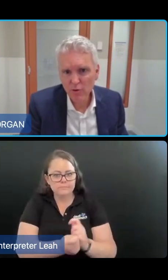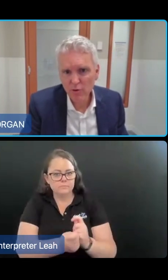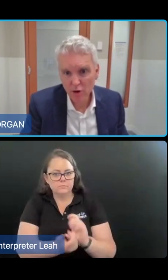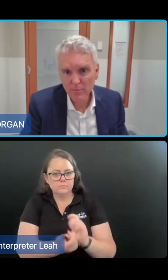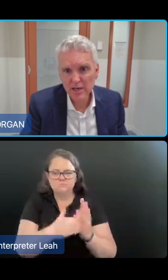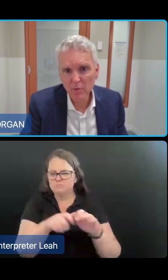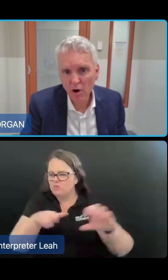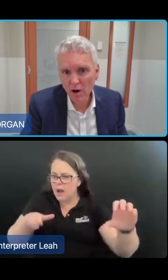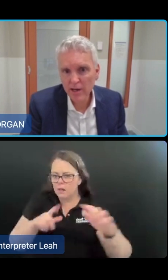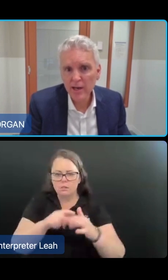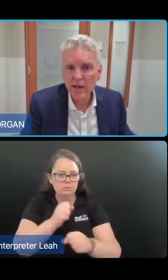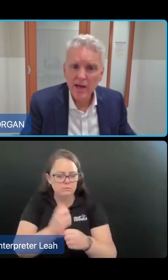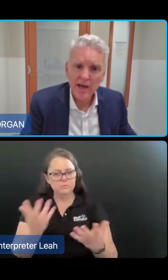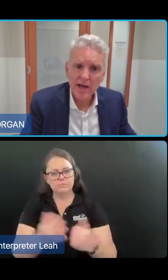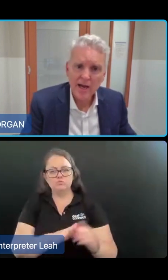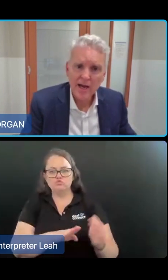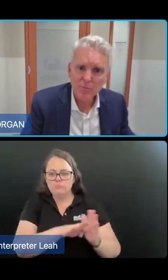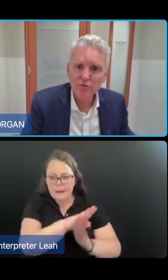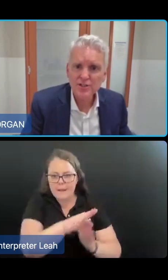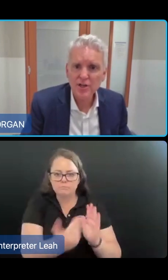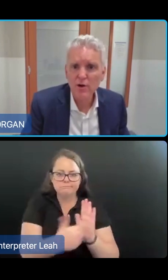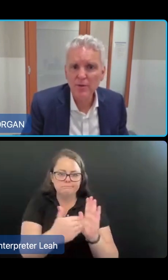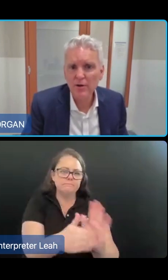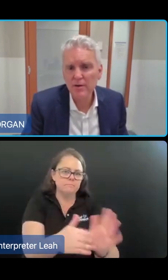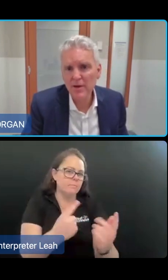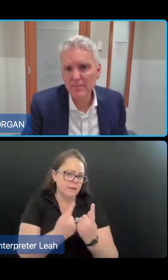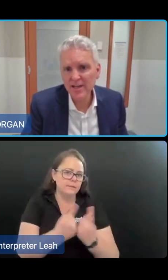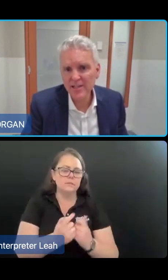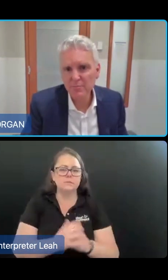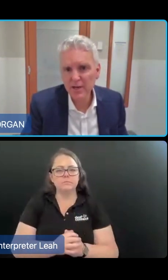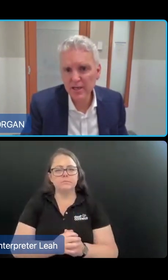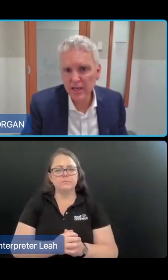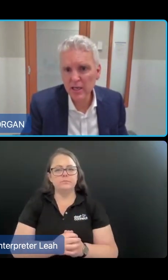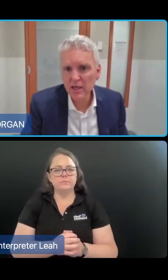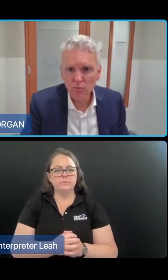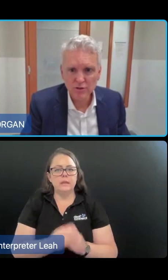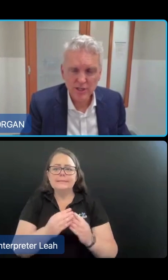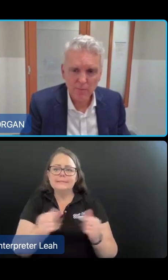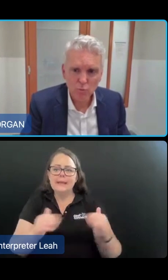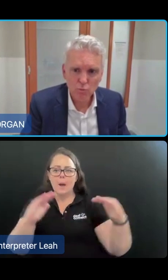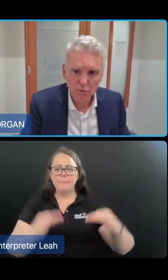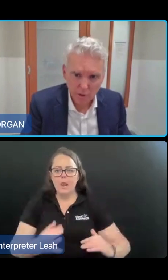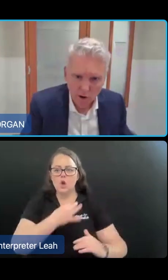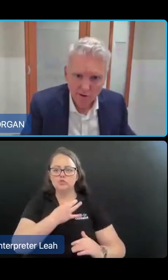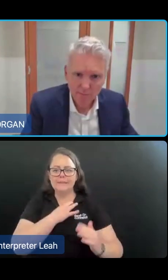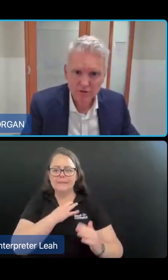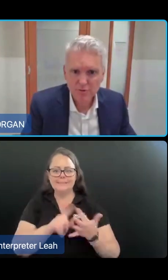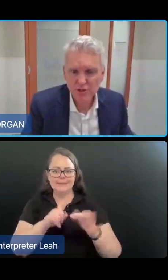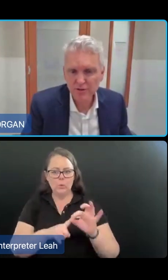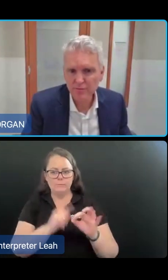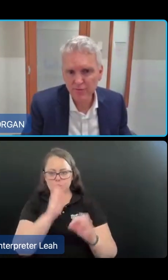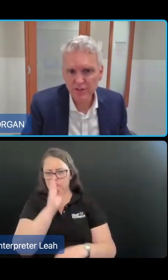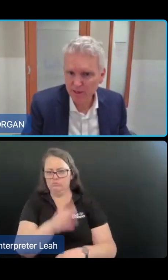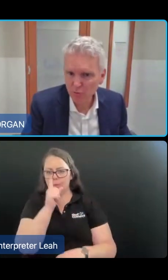equipment, maybe low, medium, high. Some low-risk equipment may be accessed immediately or some will require a